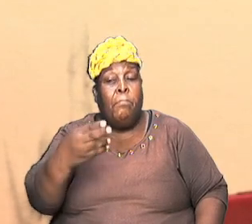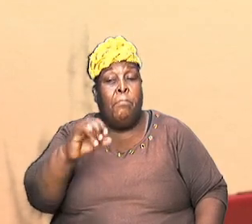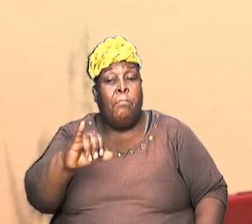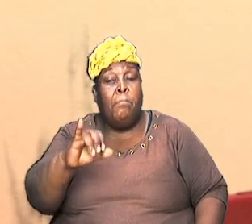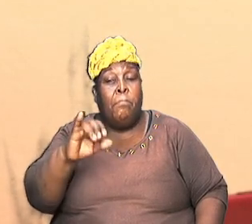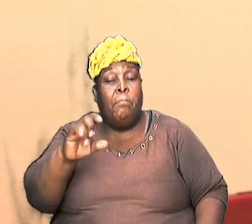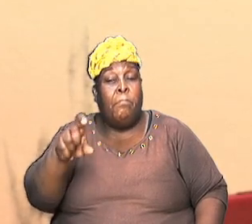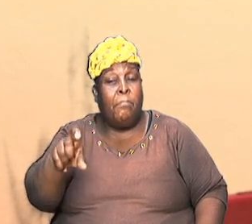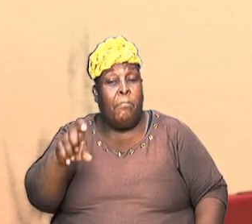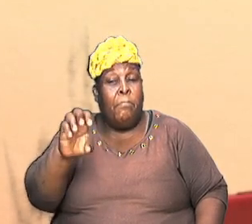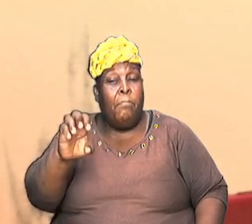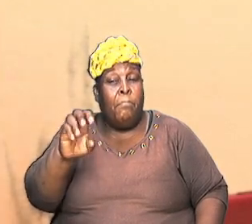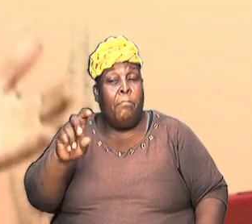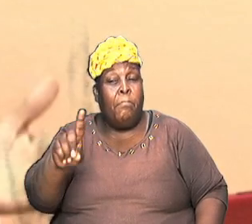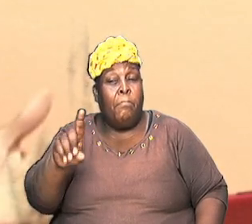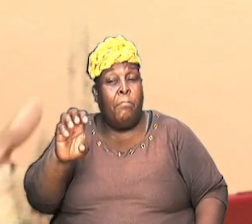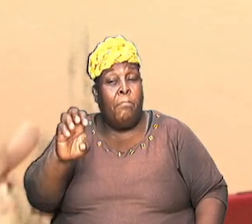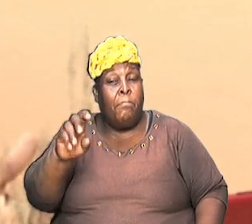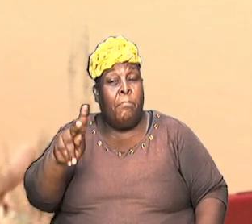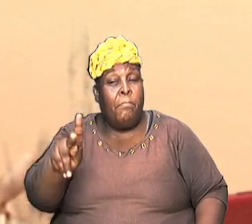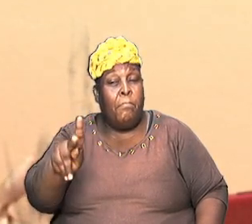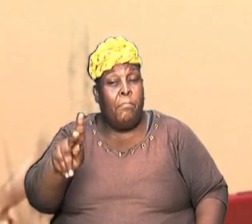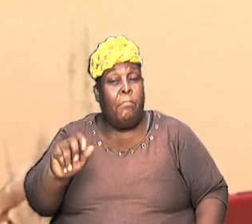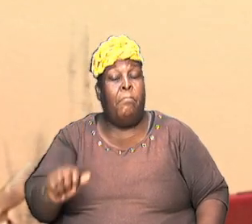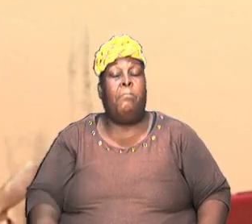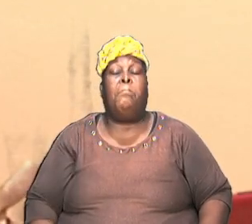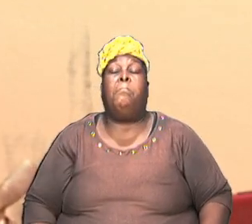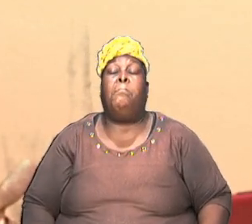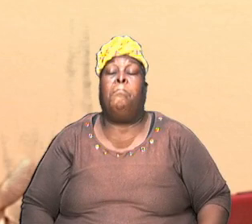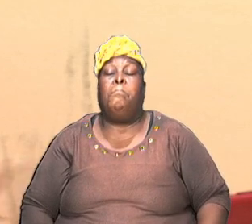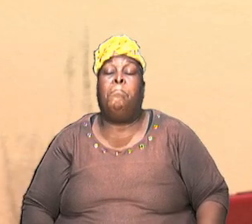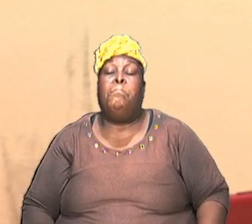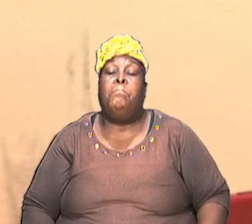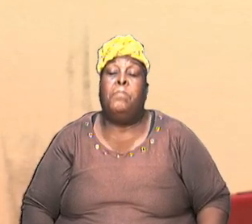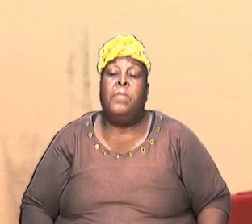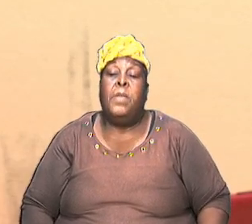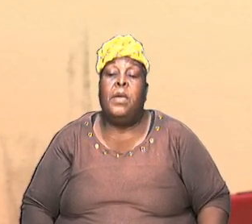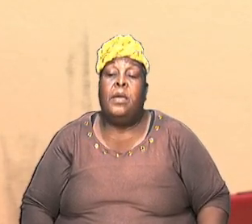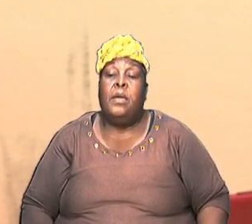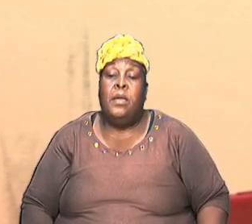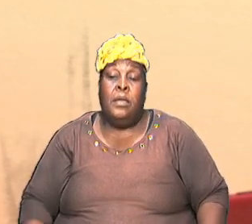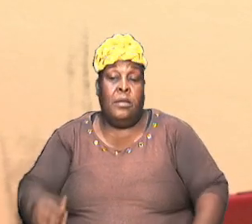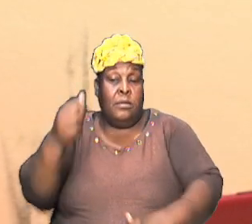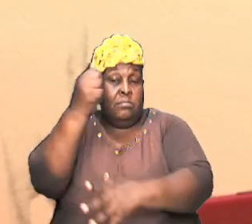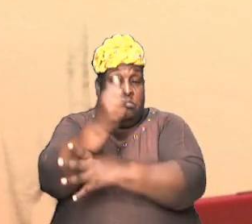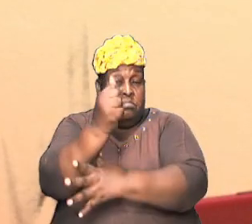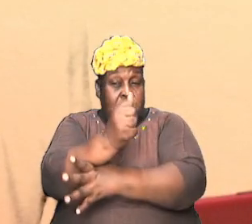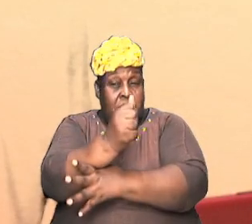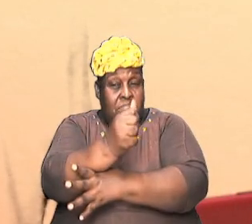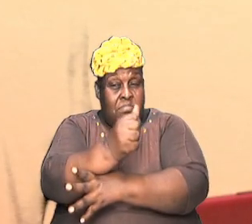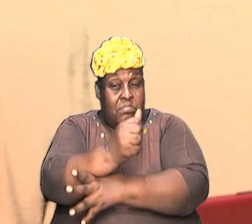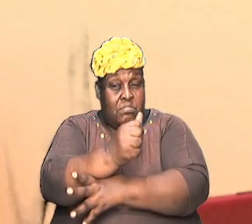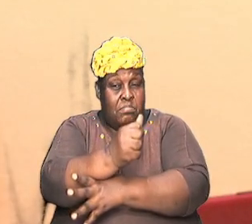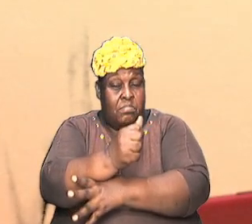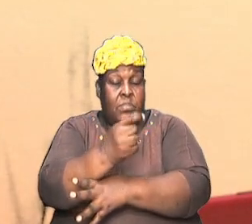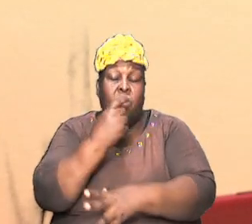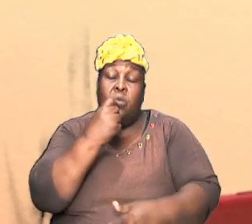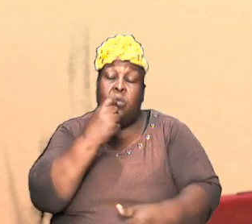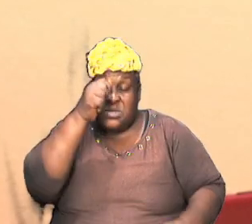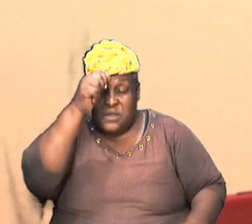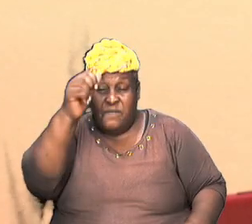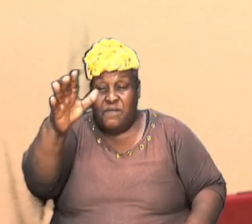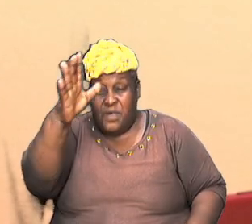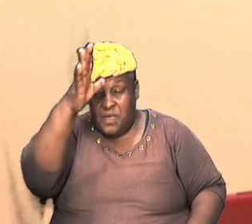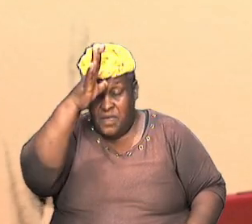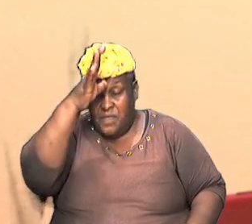prominently in this episode in fact Abraham who is the father of the